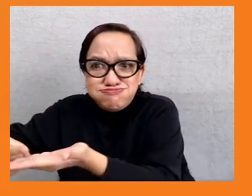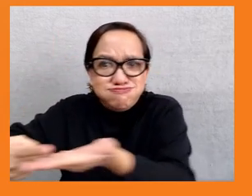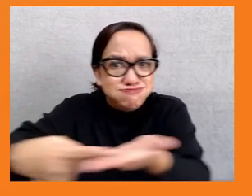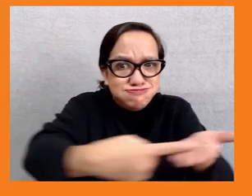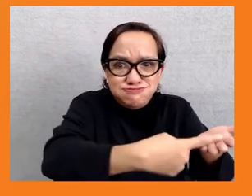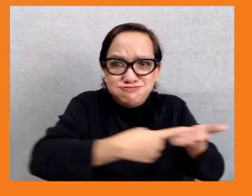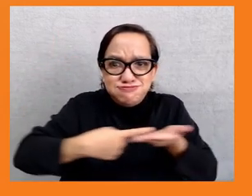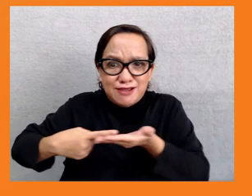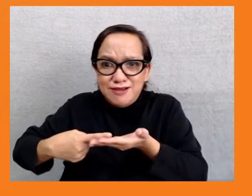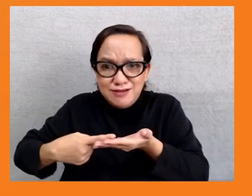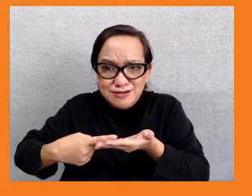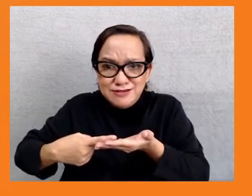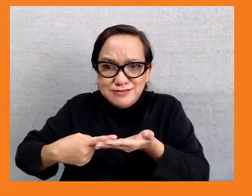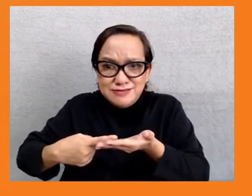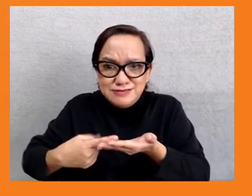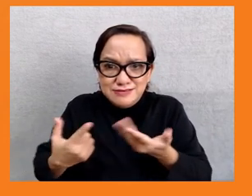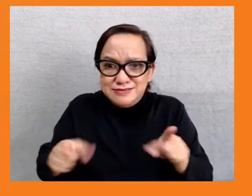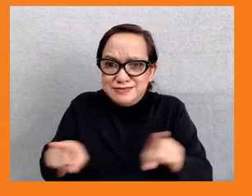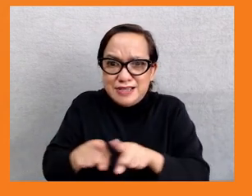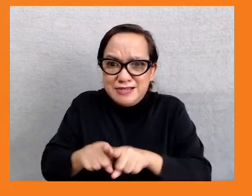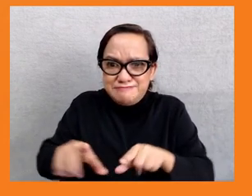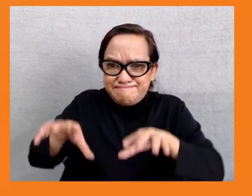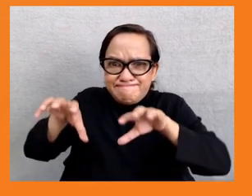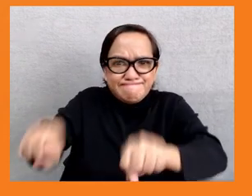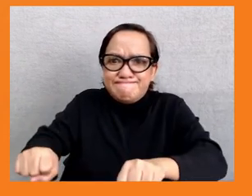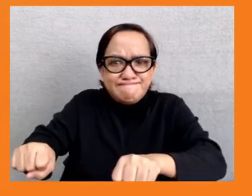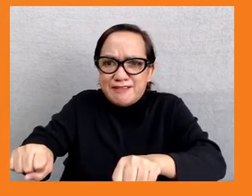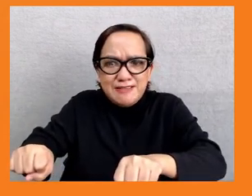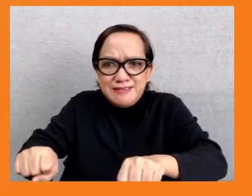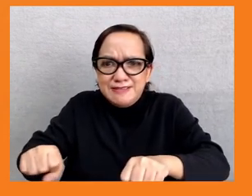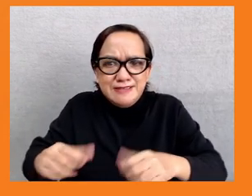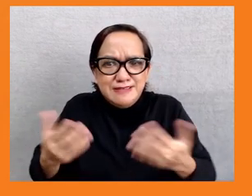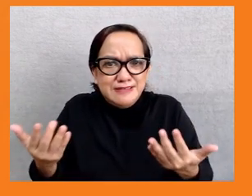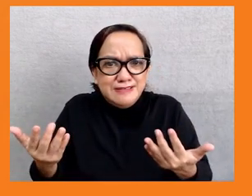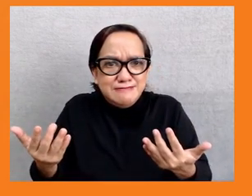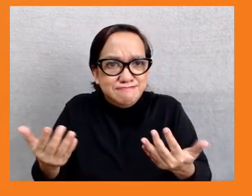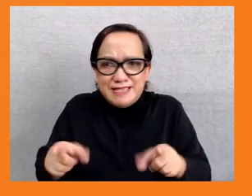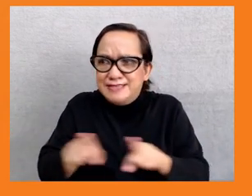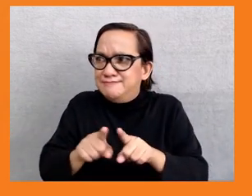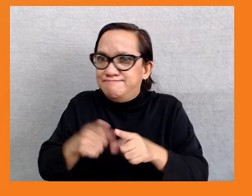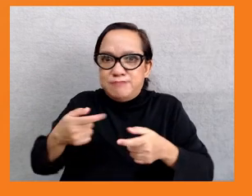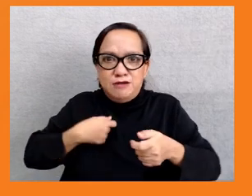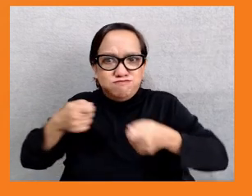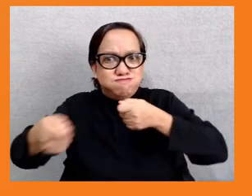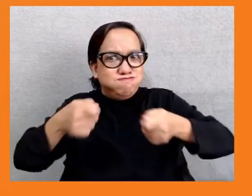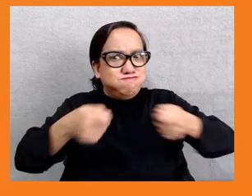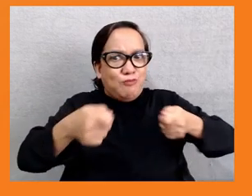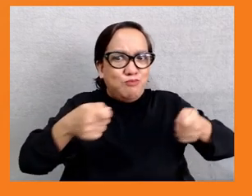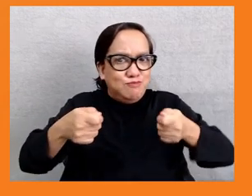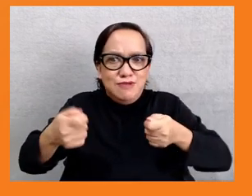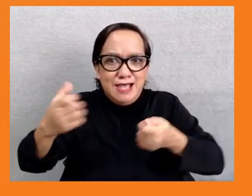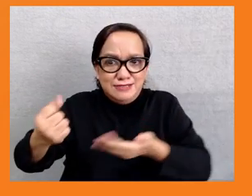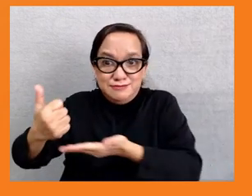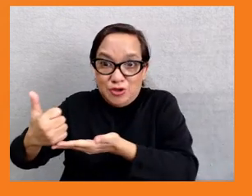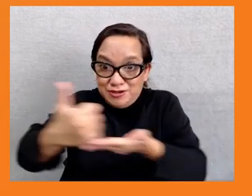as well in social movements. Debt relief for the middle-income countries and the LDCs that the Secretary General